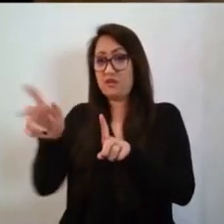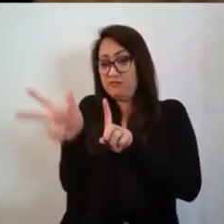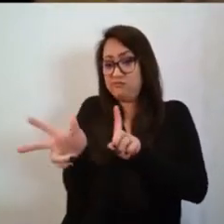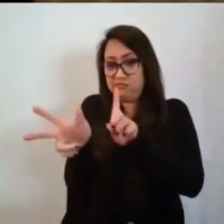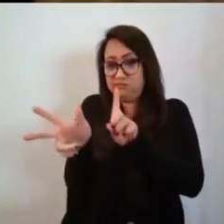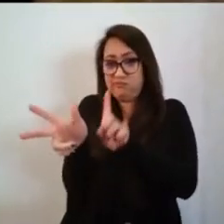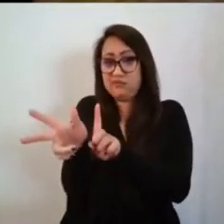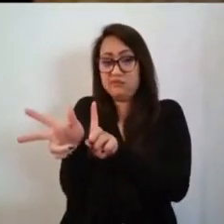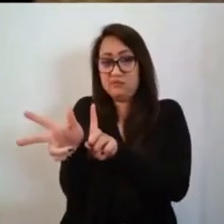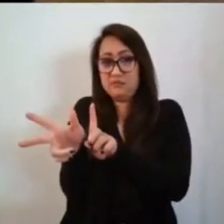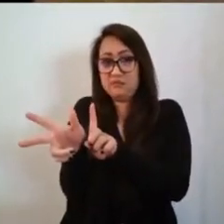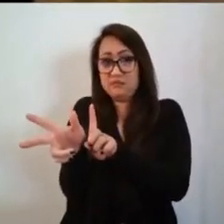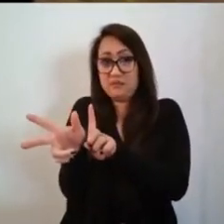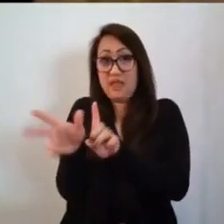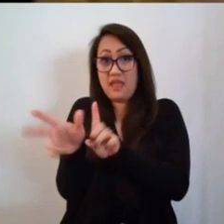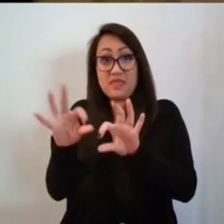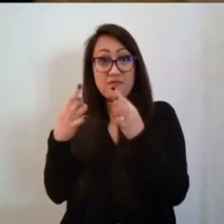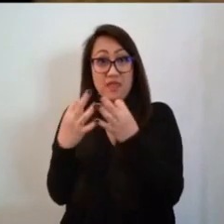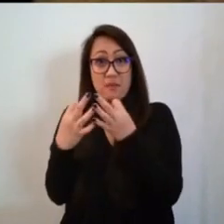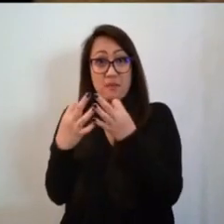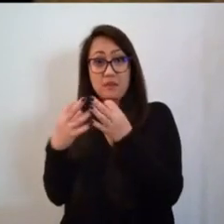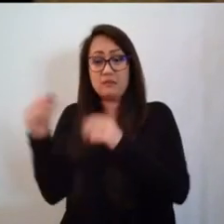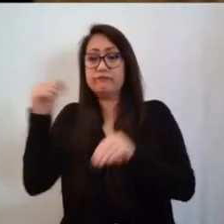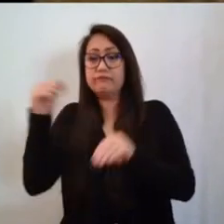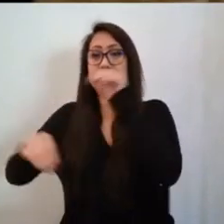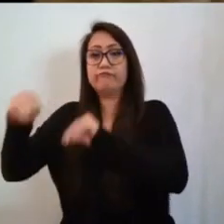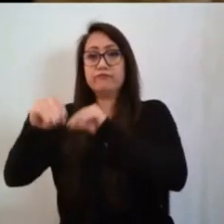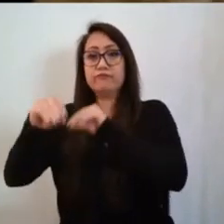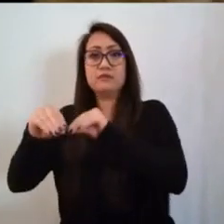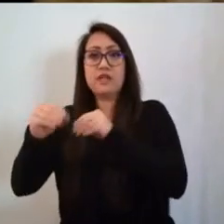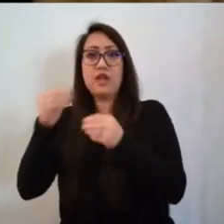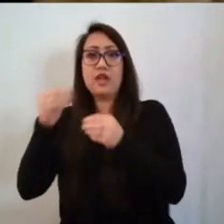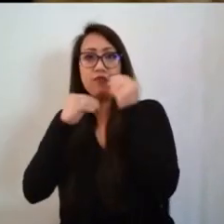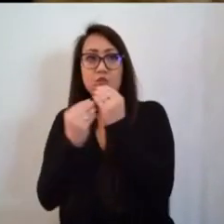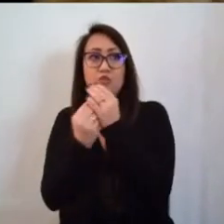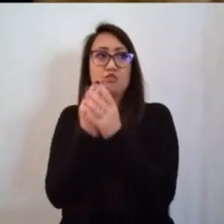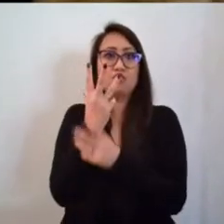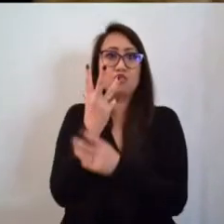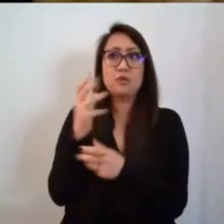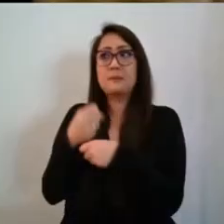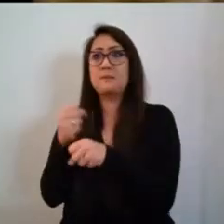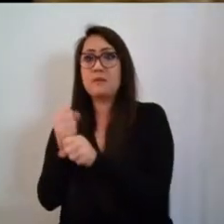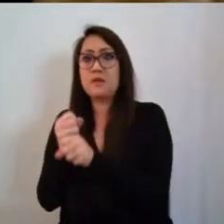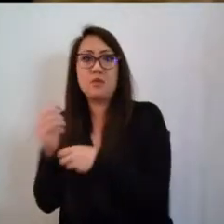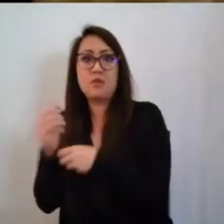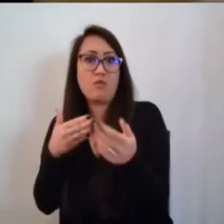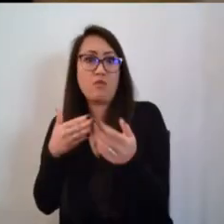up with everything they made or grew all year long that was left over.